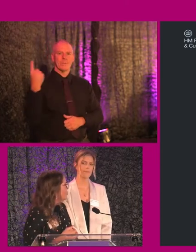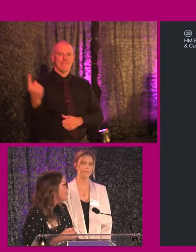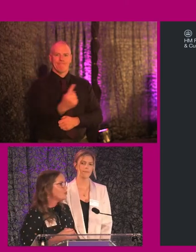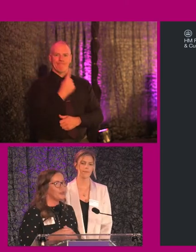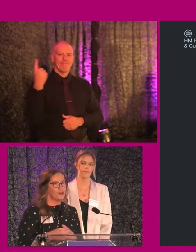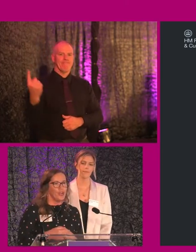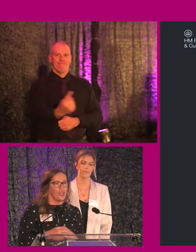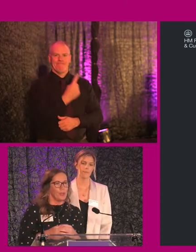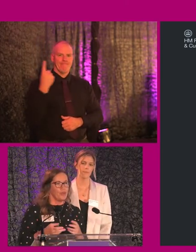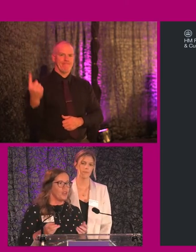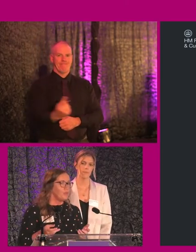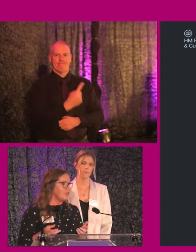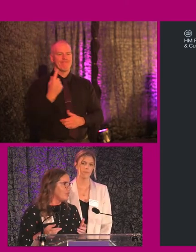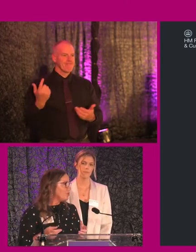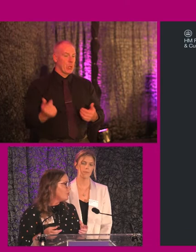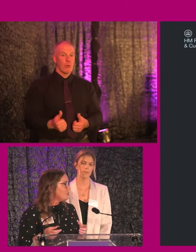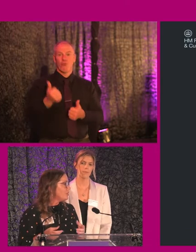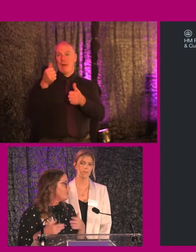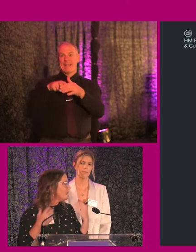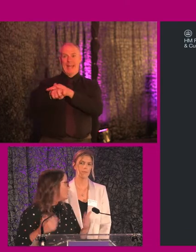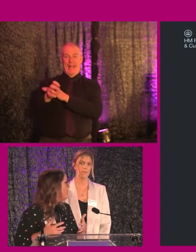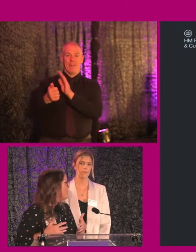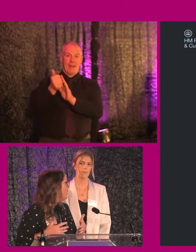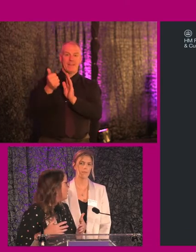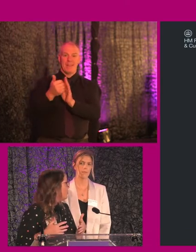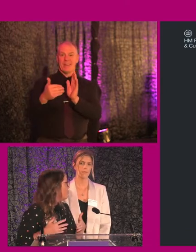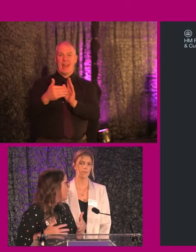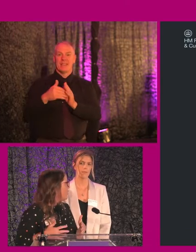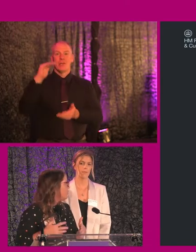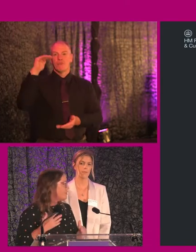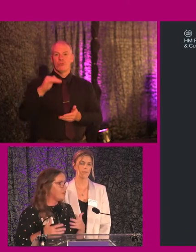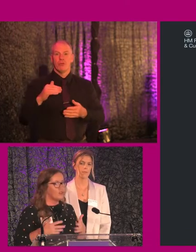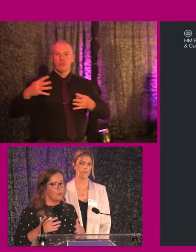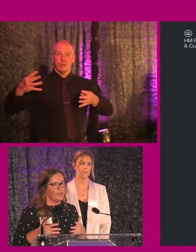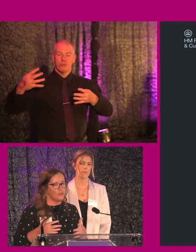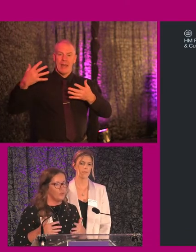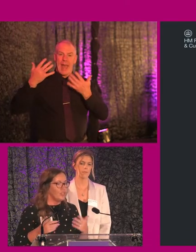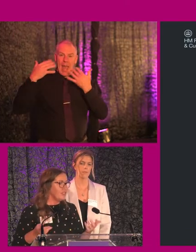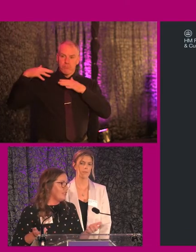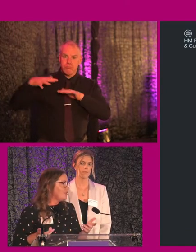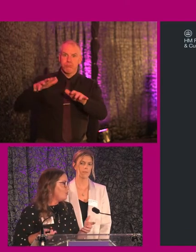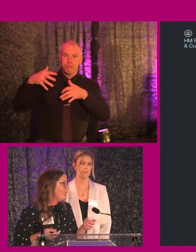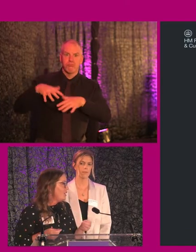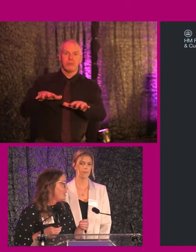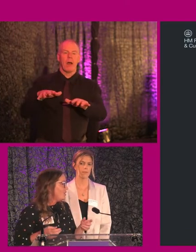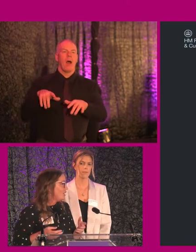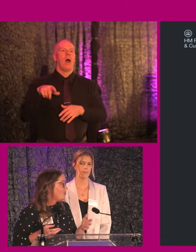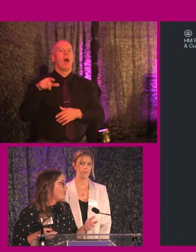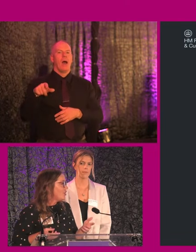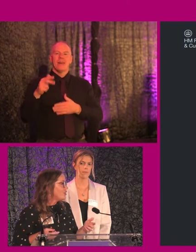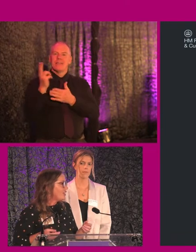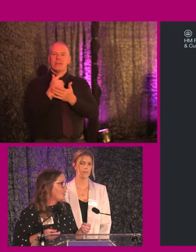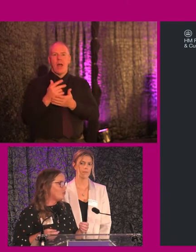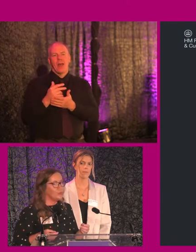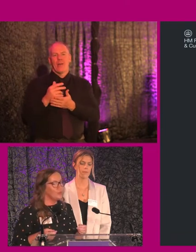revolving doors that are a great way to get people into building and a great way to cut down on draft, et cetera, coming in. it tends to be a designer